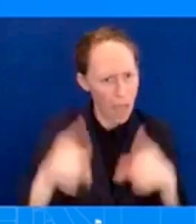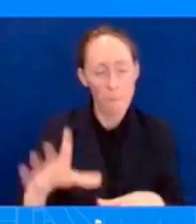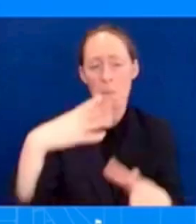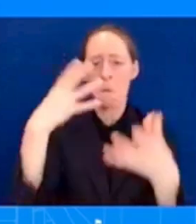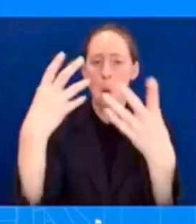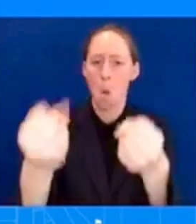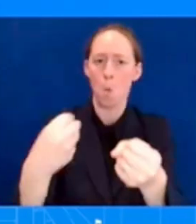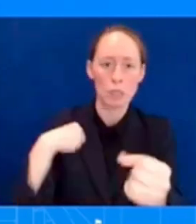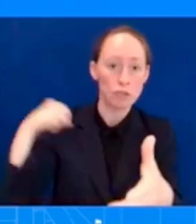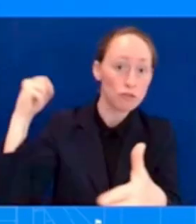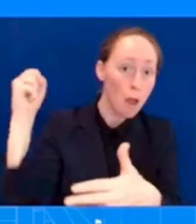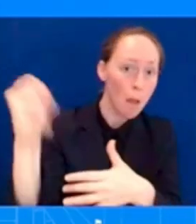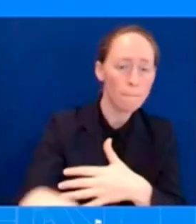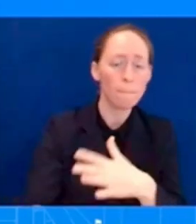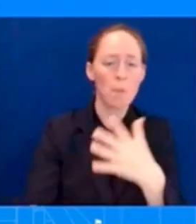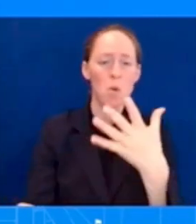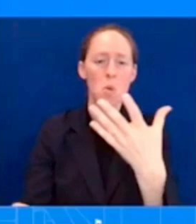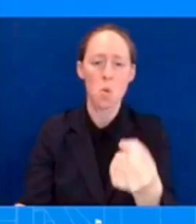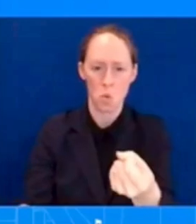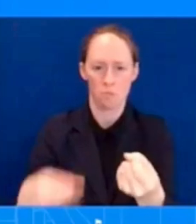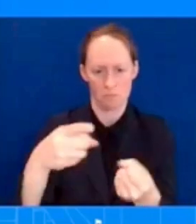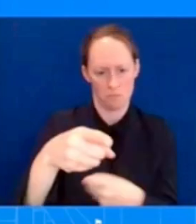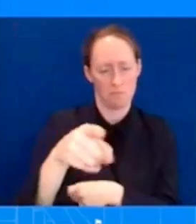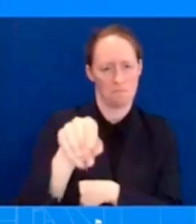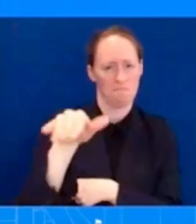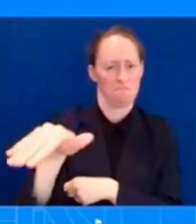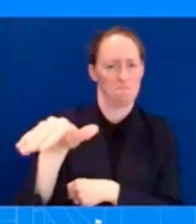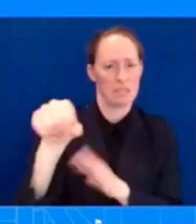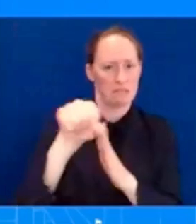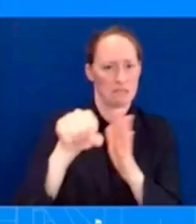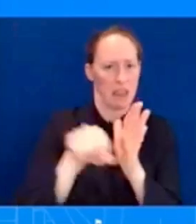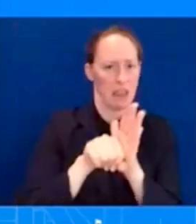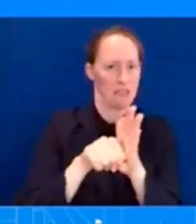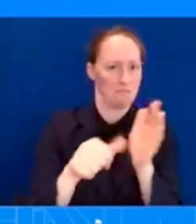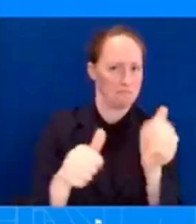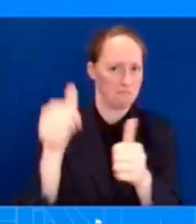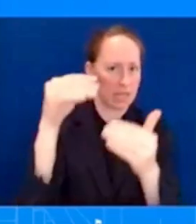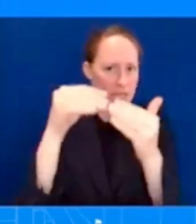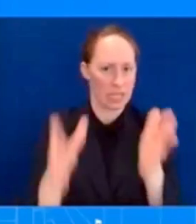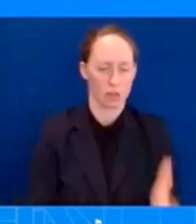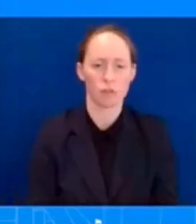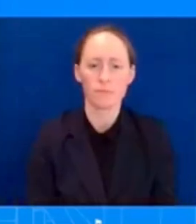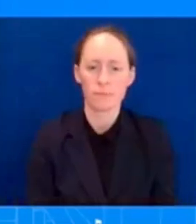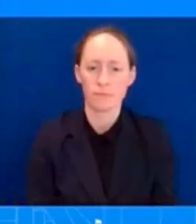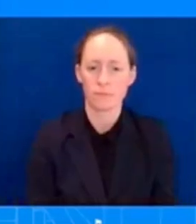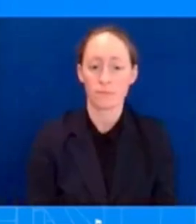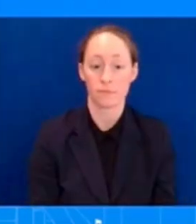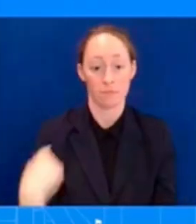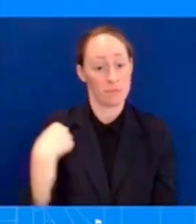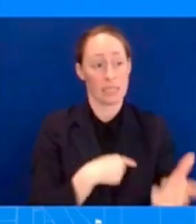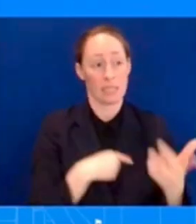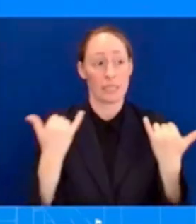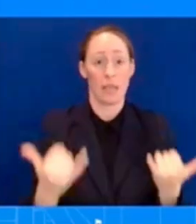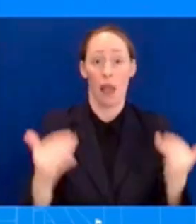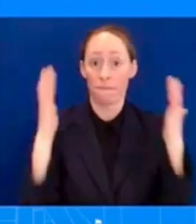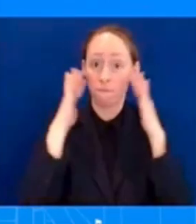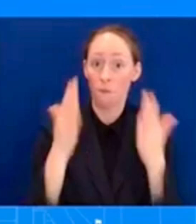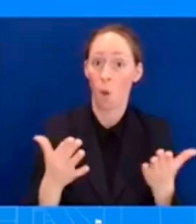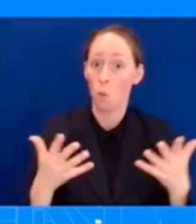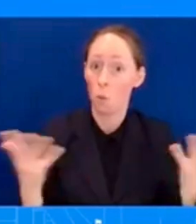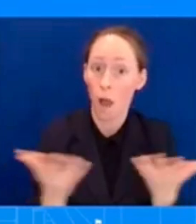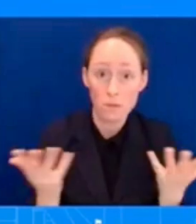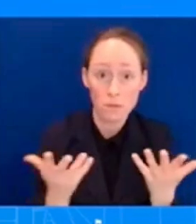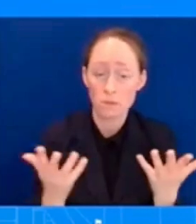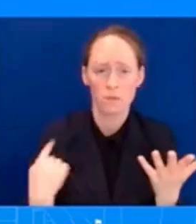officials. What we're focused on and I've been very clear, the Administrator has been very clear on providing residents of Hawaii with